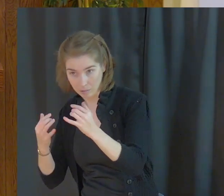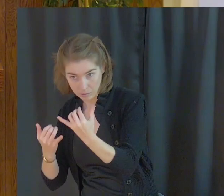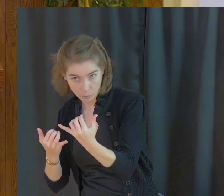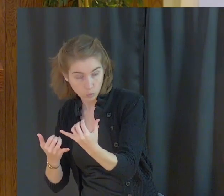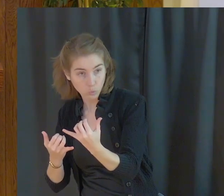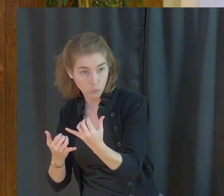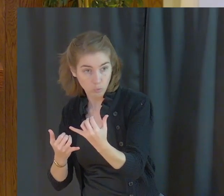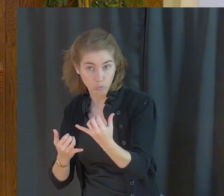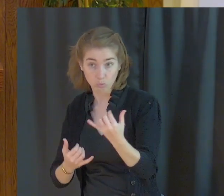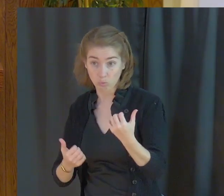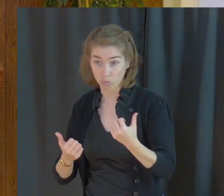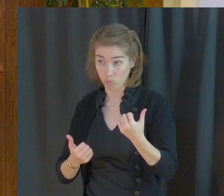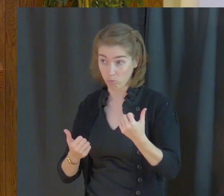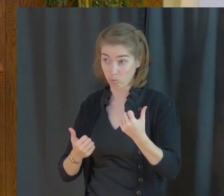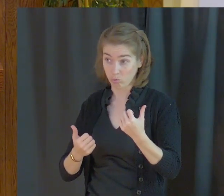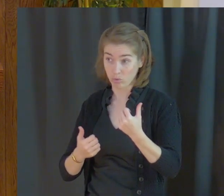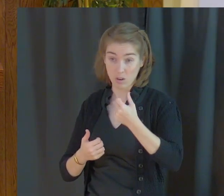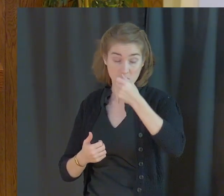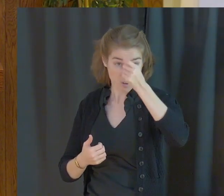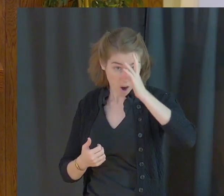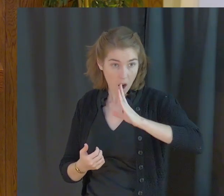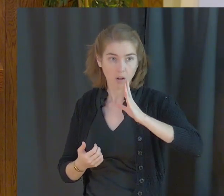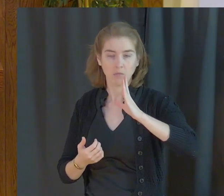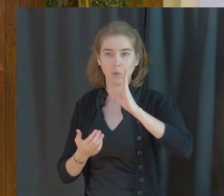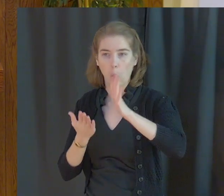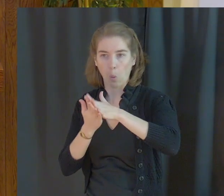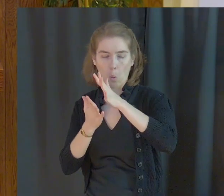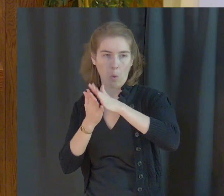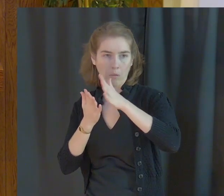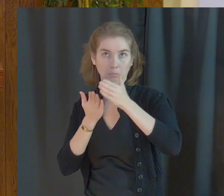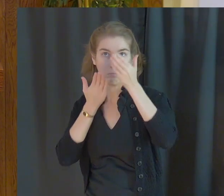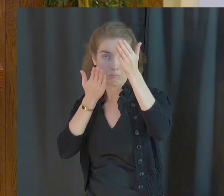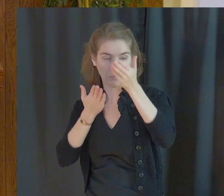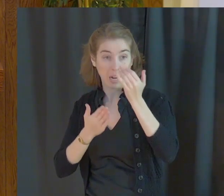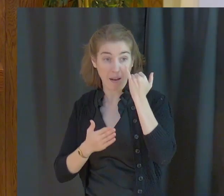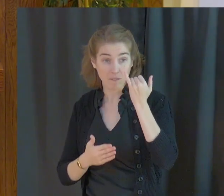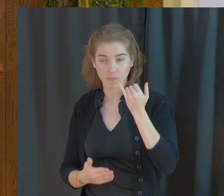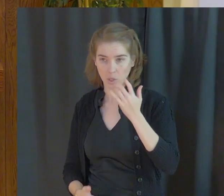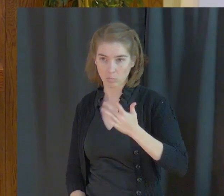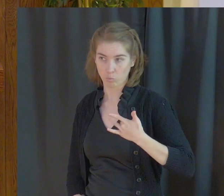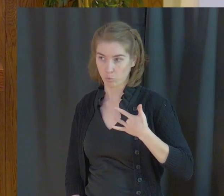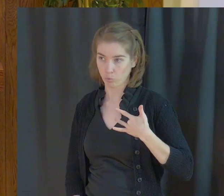to share? To God be that glory if it speaks to you.